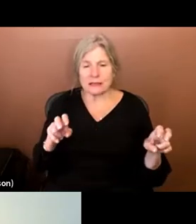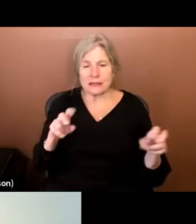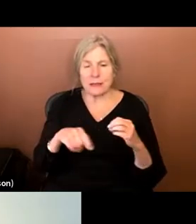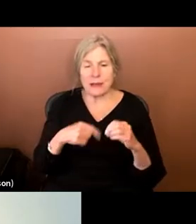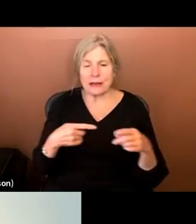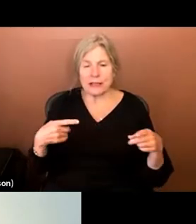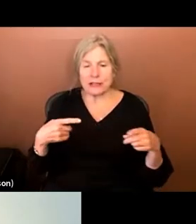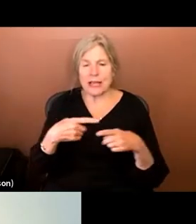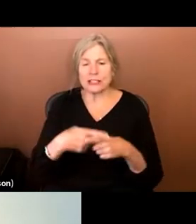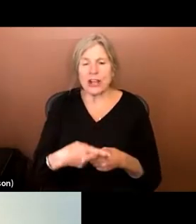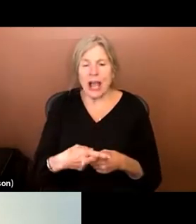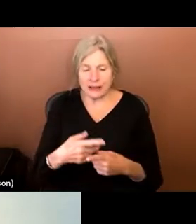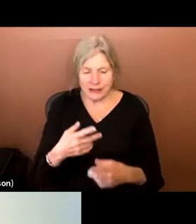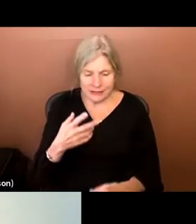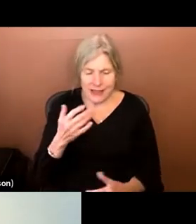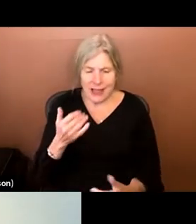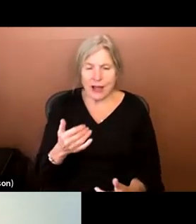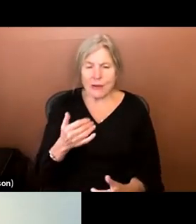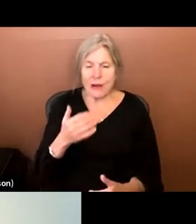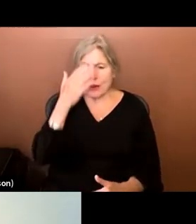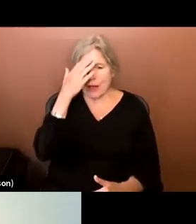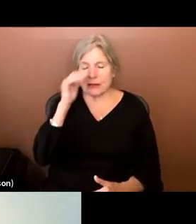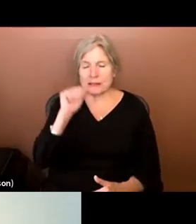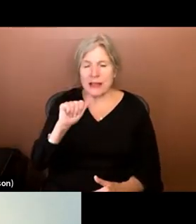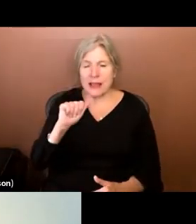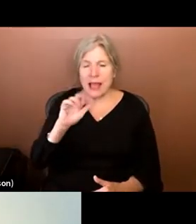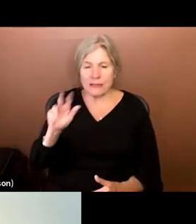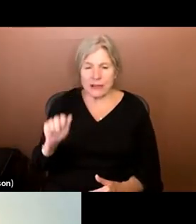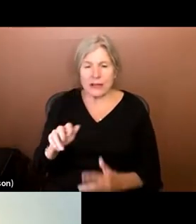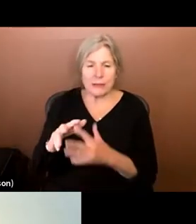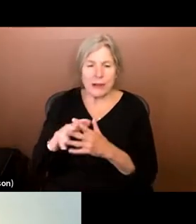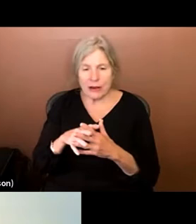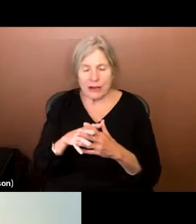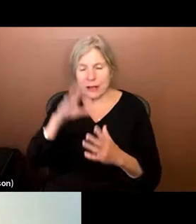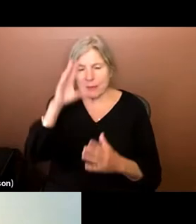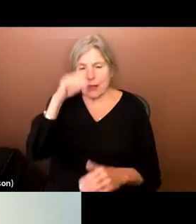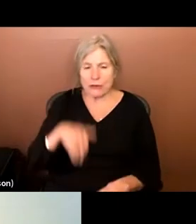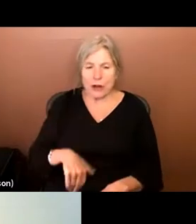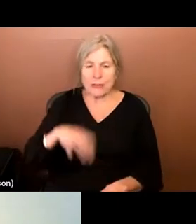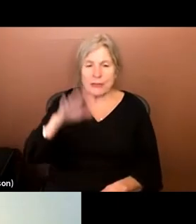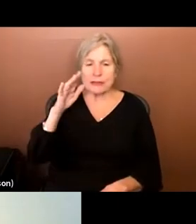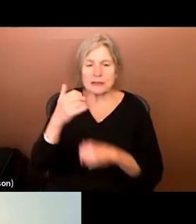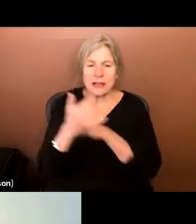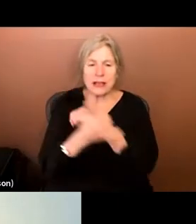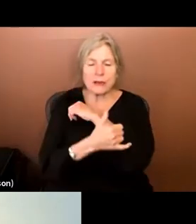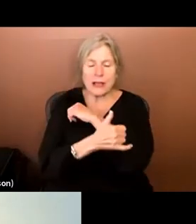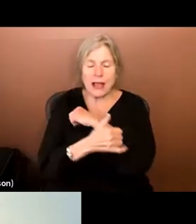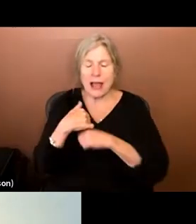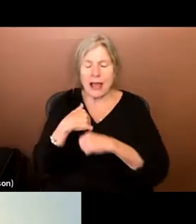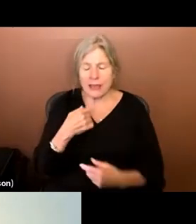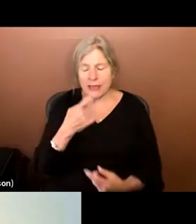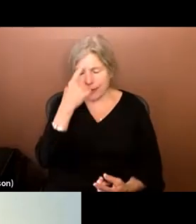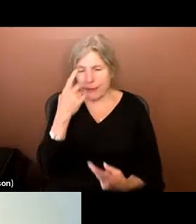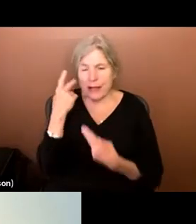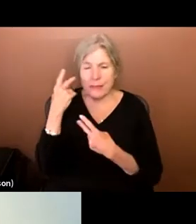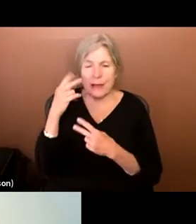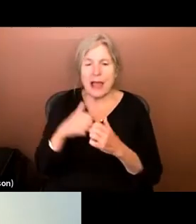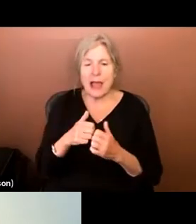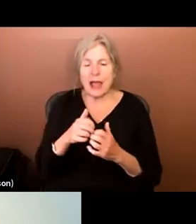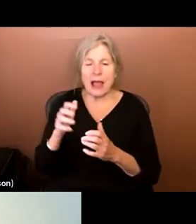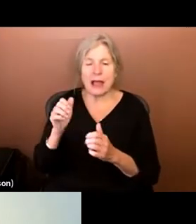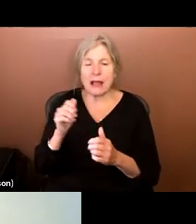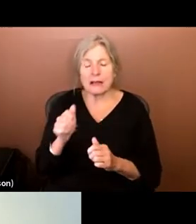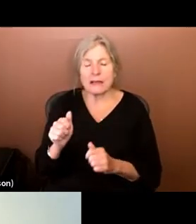intersectionalities now. And I know as an African-American male growing up in this country, I can reflect back on how African-Americans were